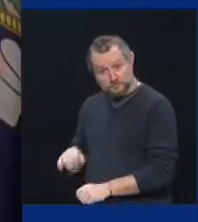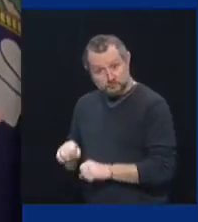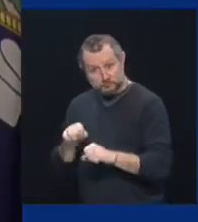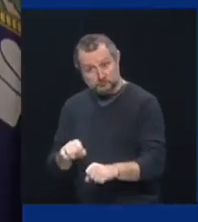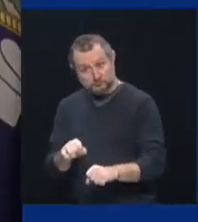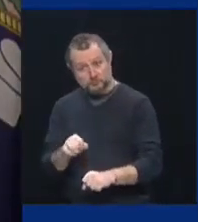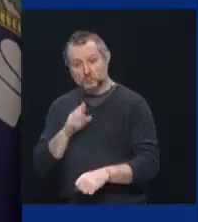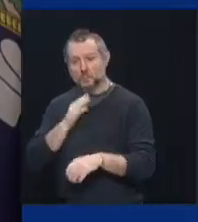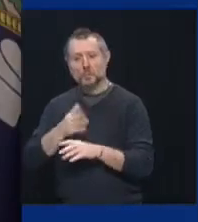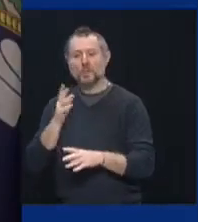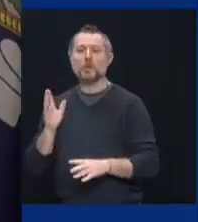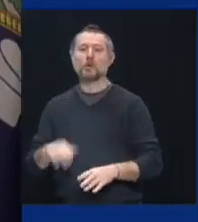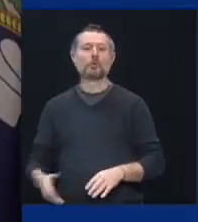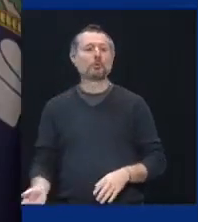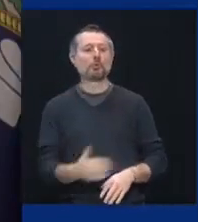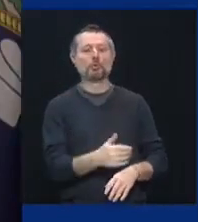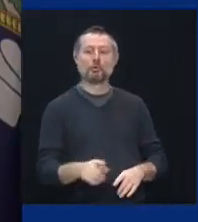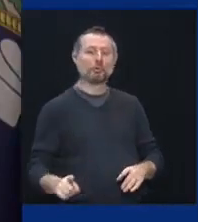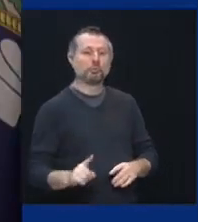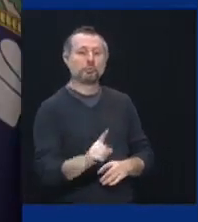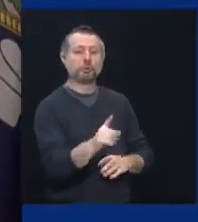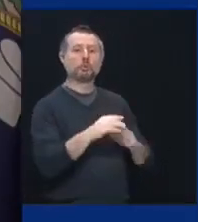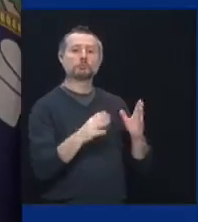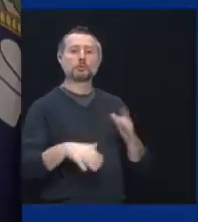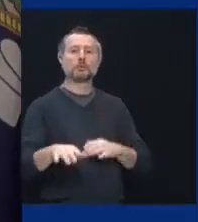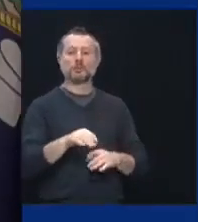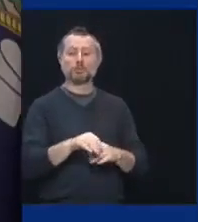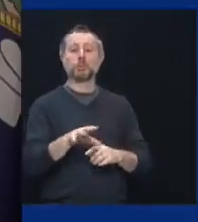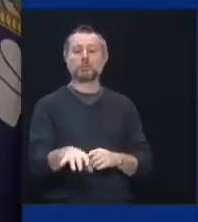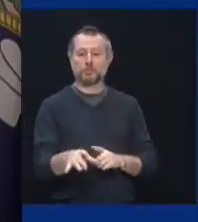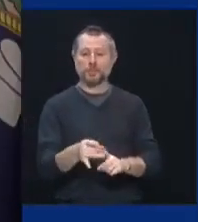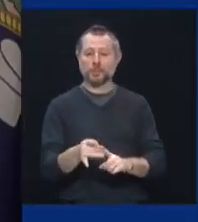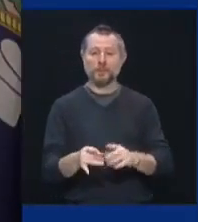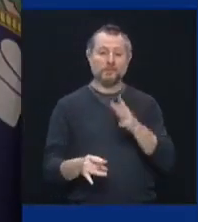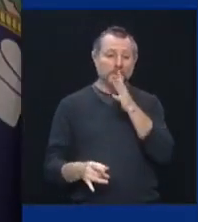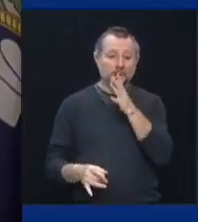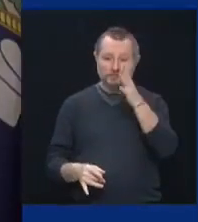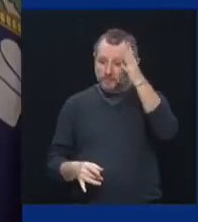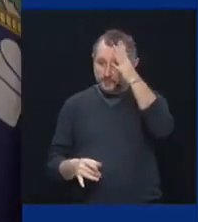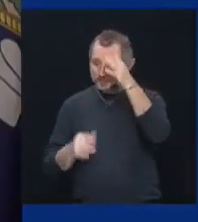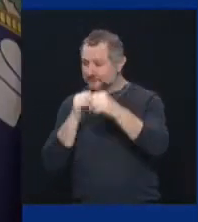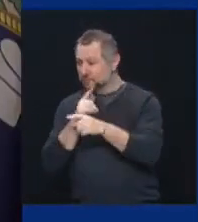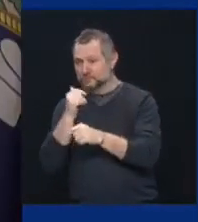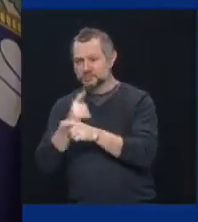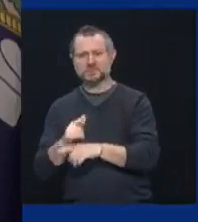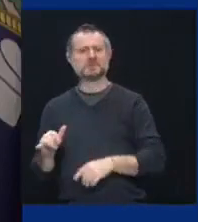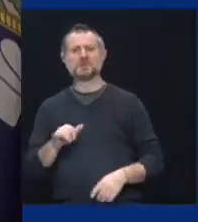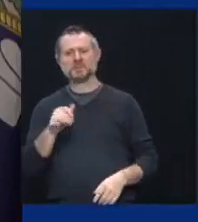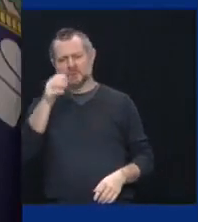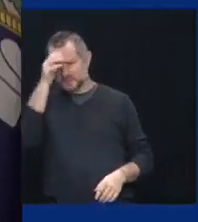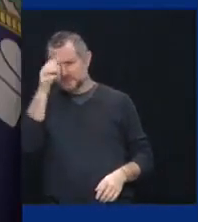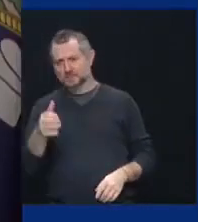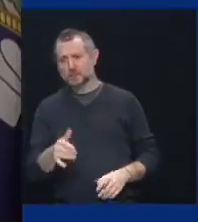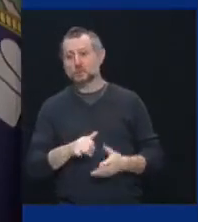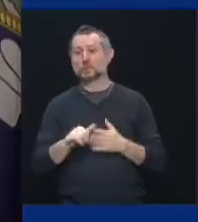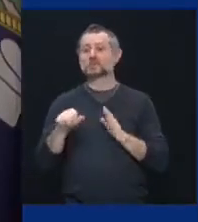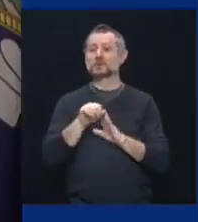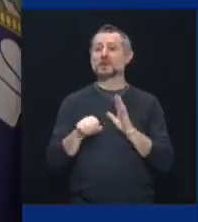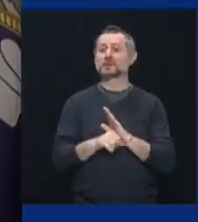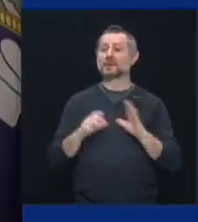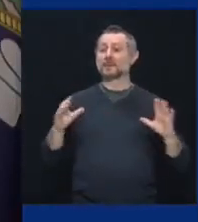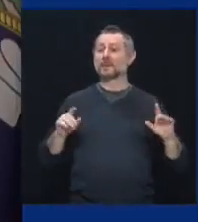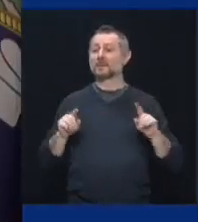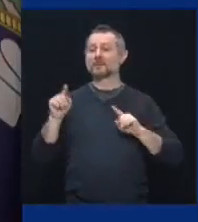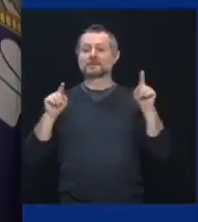you'll get a household full of infection. And you can see different parts of the state, different parts of this country, very different infection